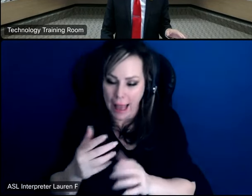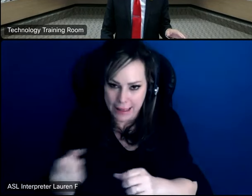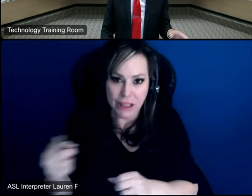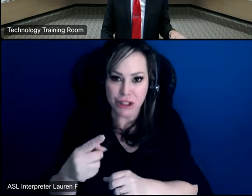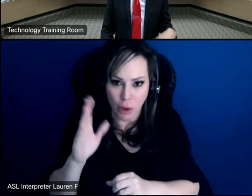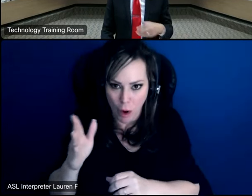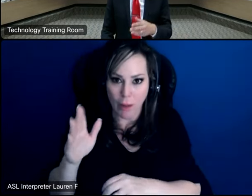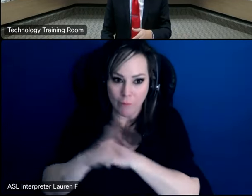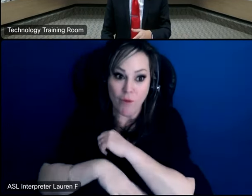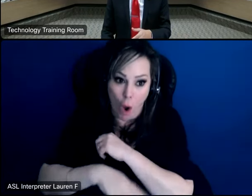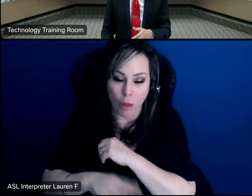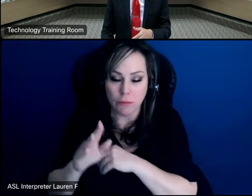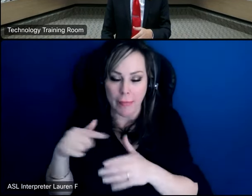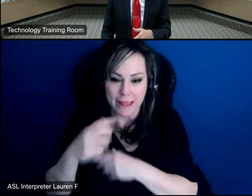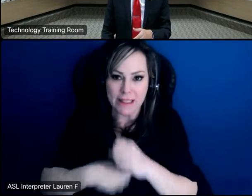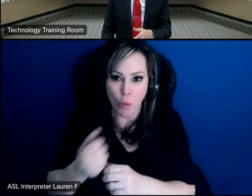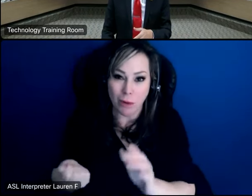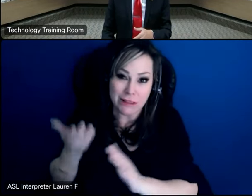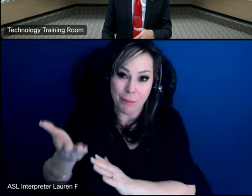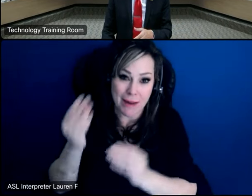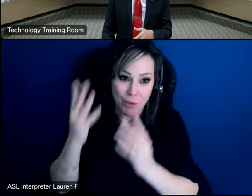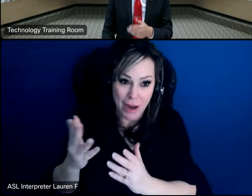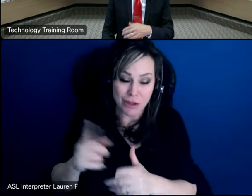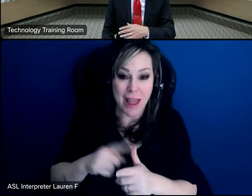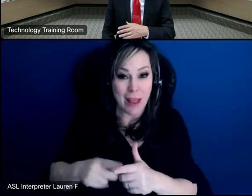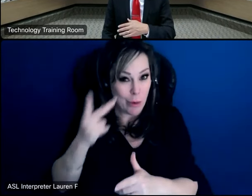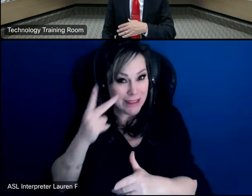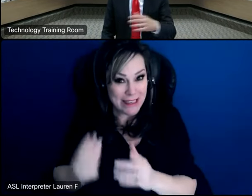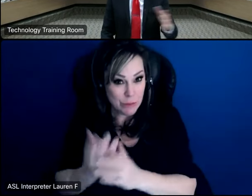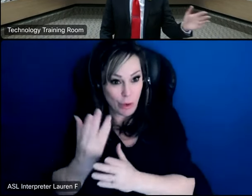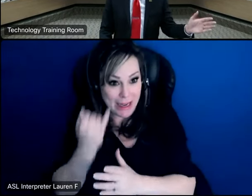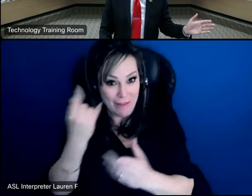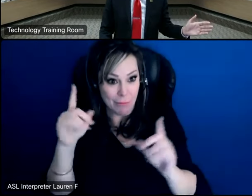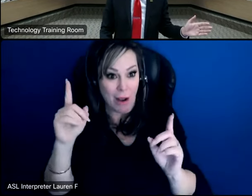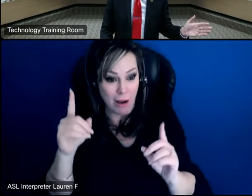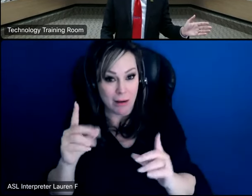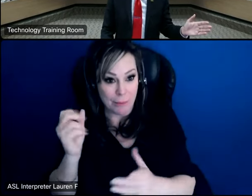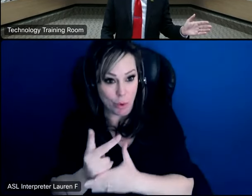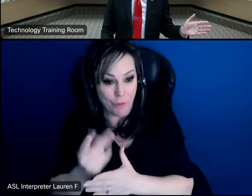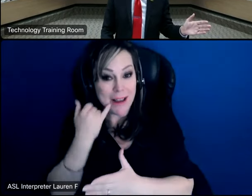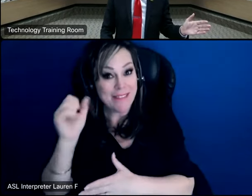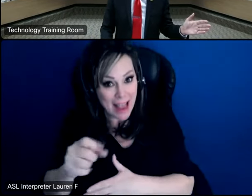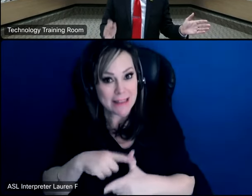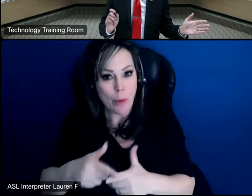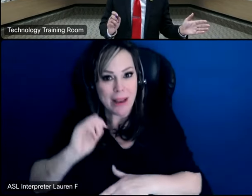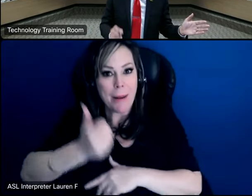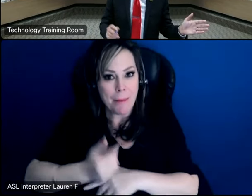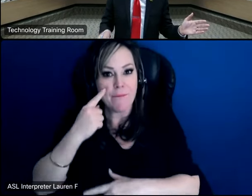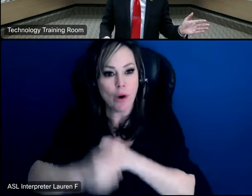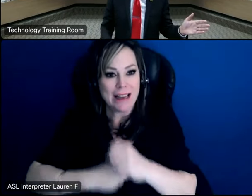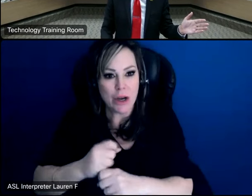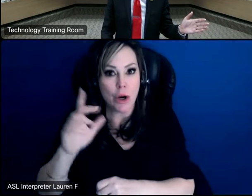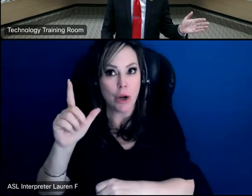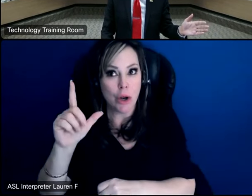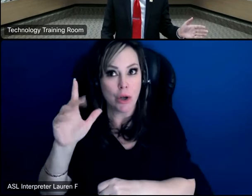again in the fall we find out in the spring whether we made it in and if we do then we can implement for the 25